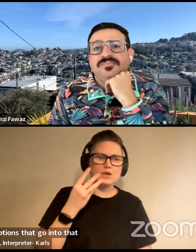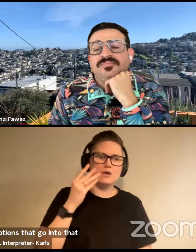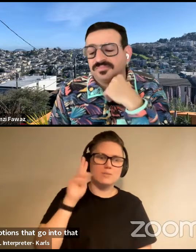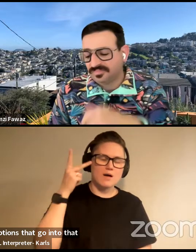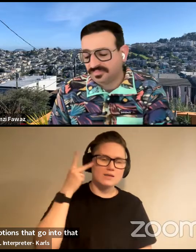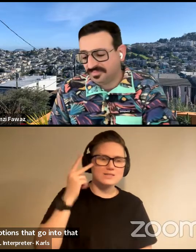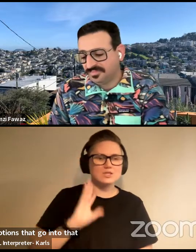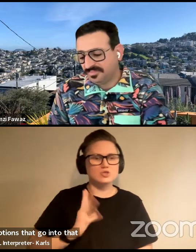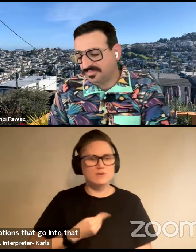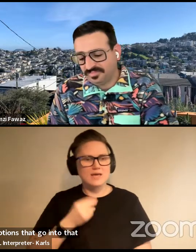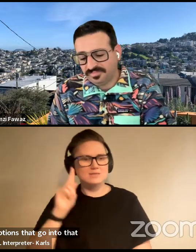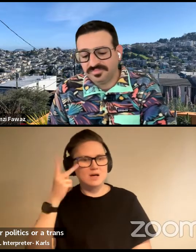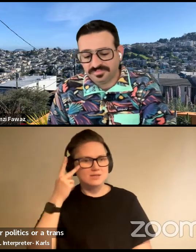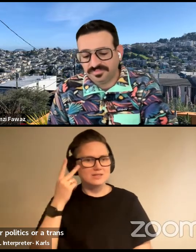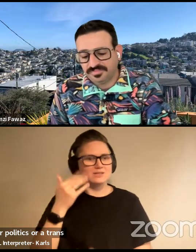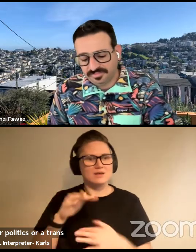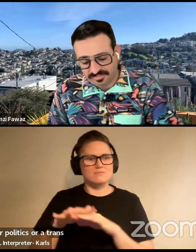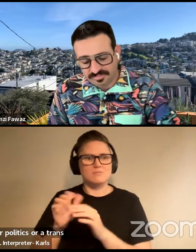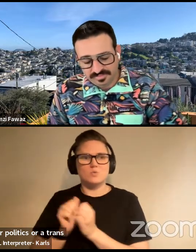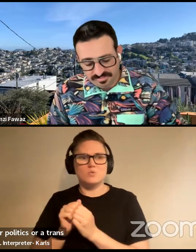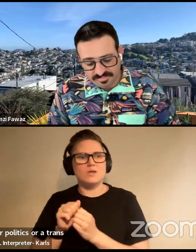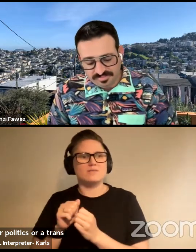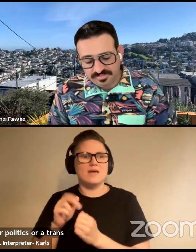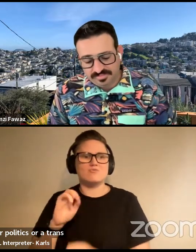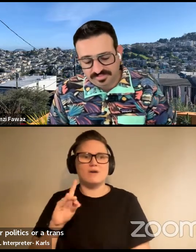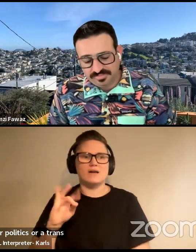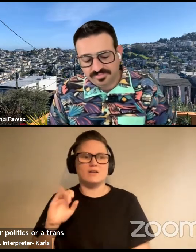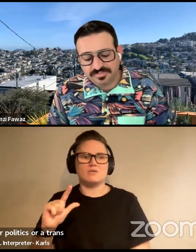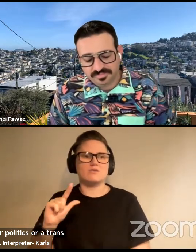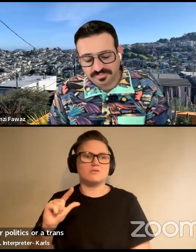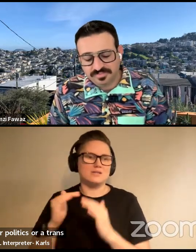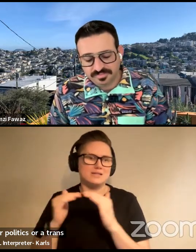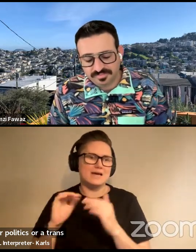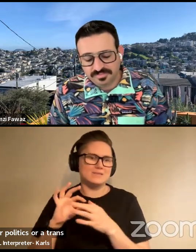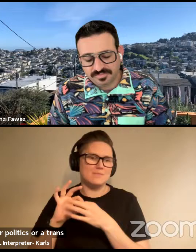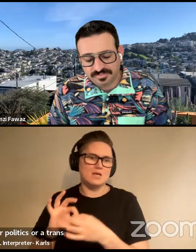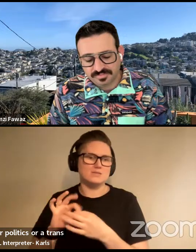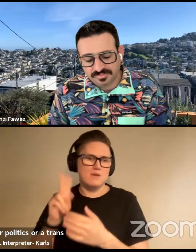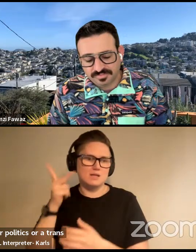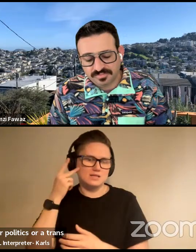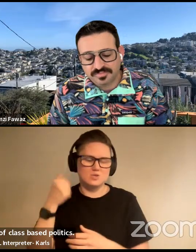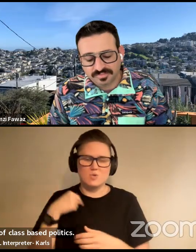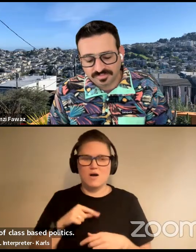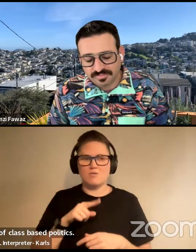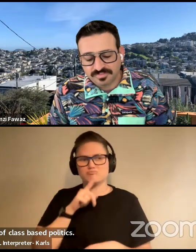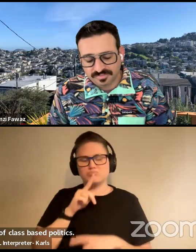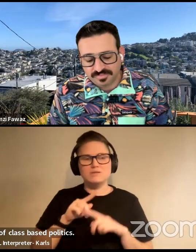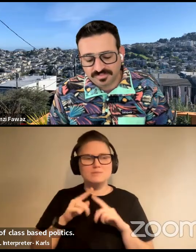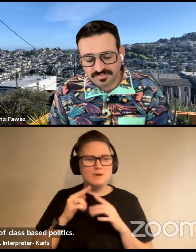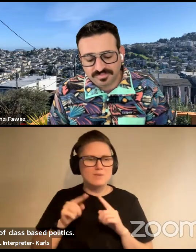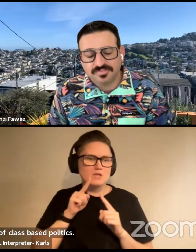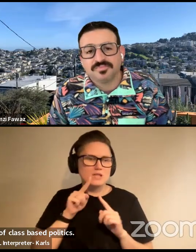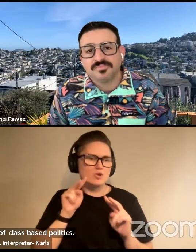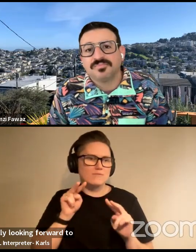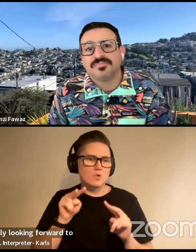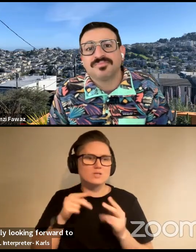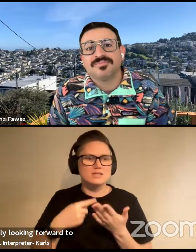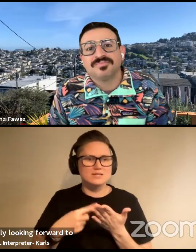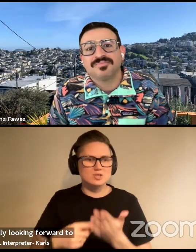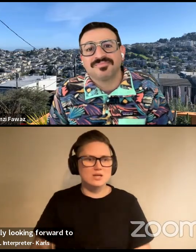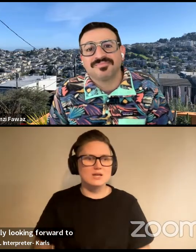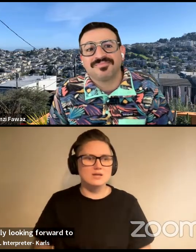with a radical kind of class based politics. So I'll, I'll stop there. But I'm really looking forward to the discussion. Ramsey,